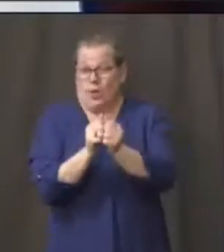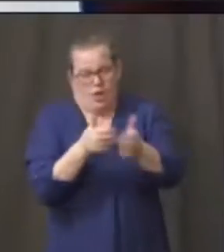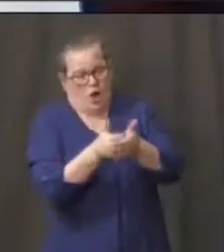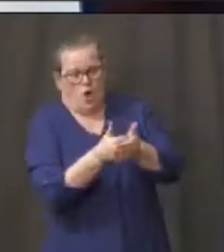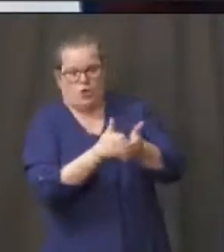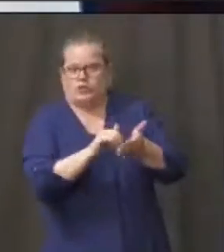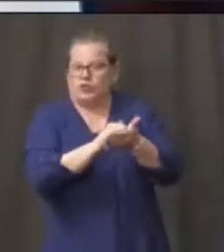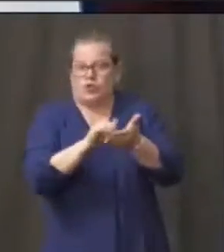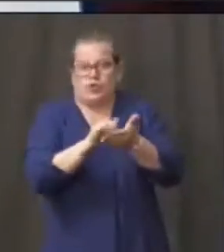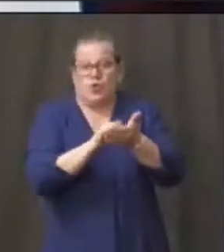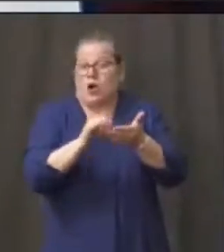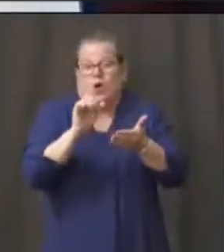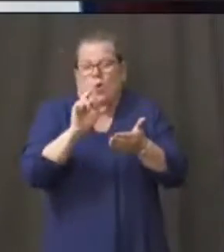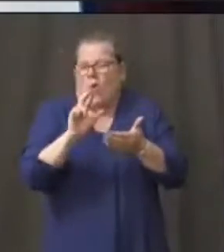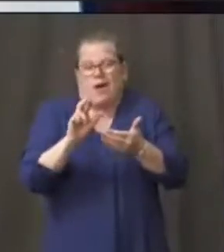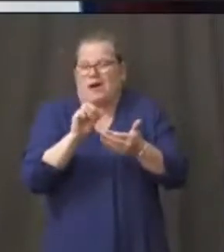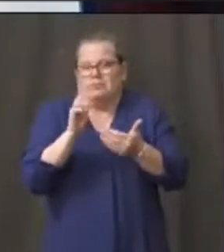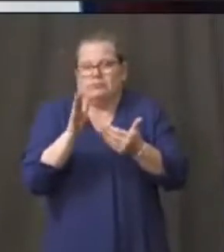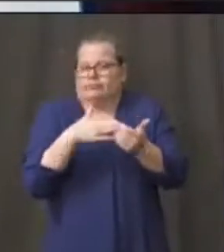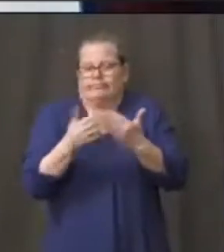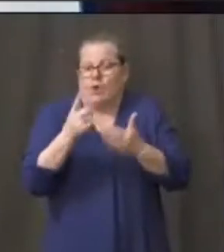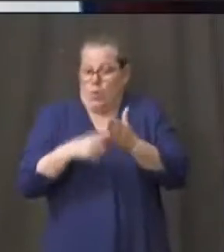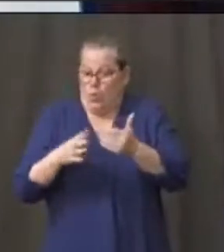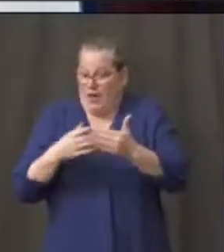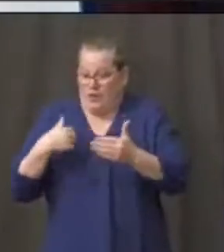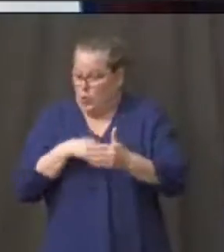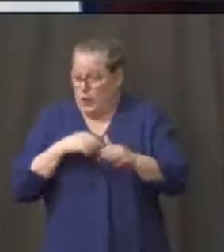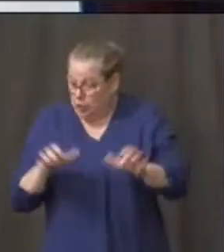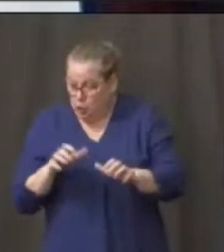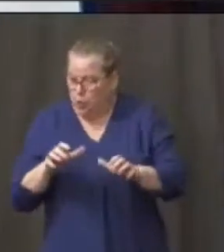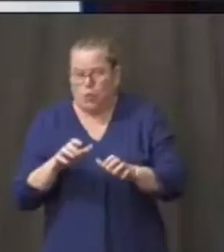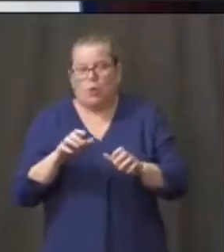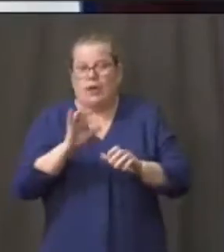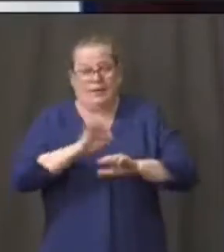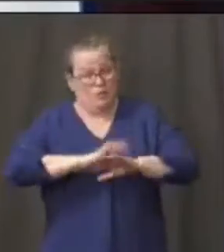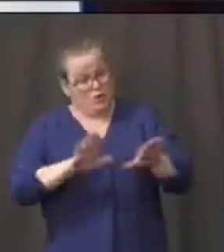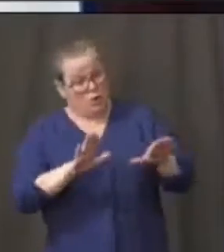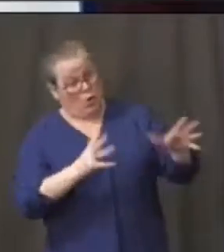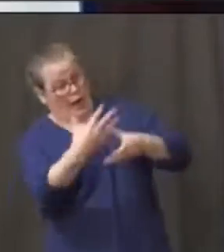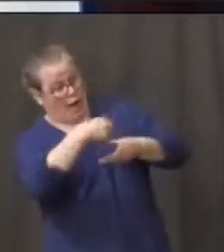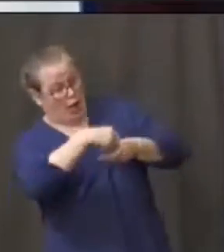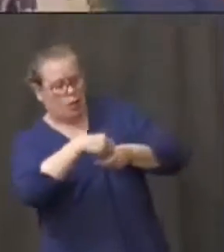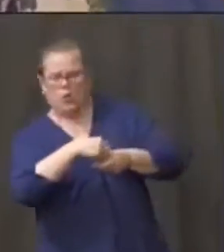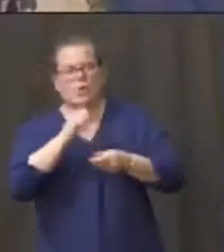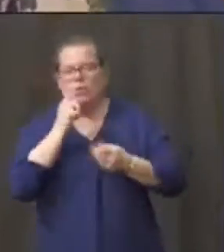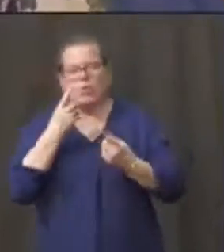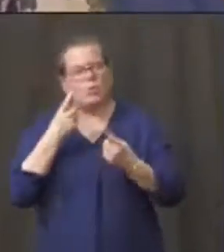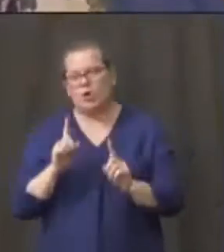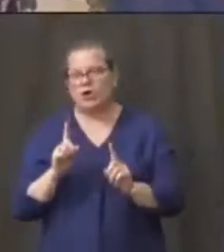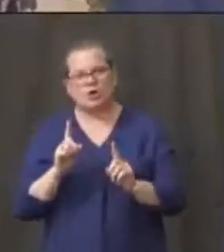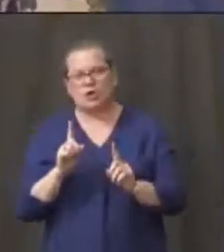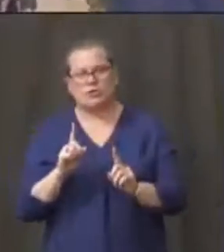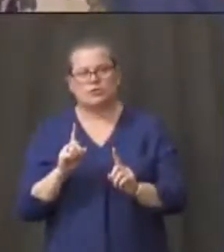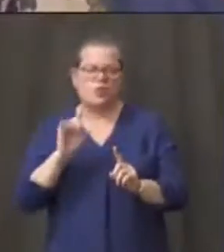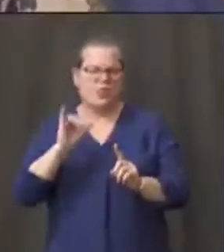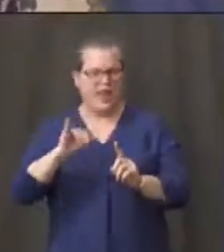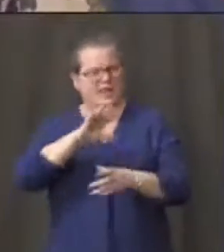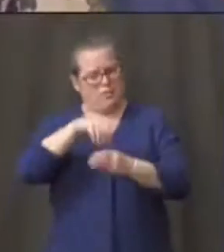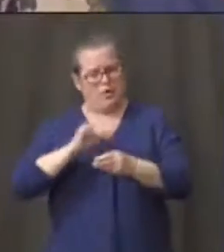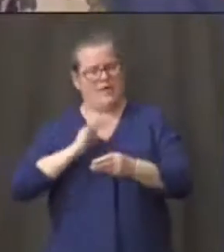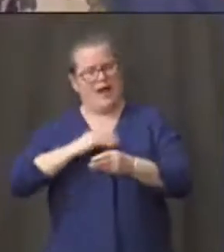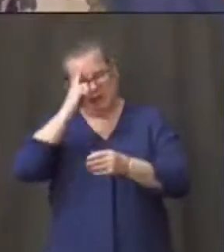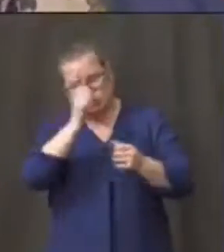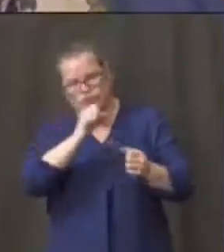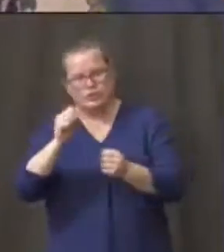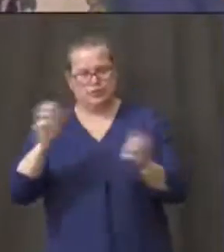not going to make any sense of the things that we're doing. So that strategic partnership has been invaluable. Well, thank you. And Mayor Rilling, I